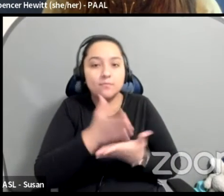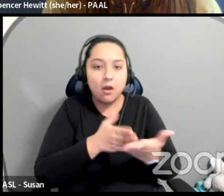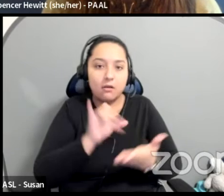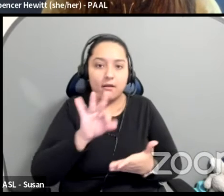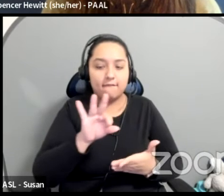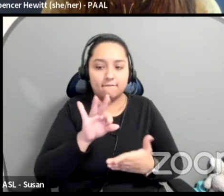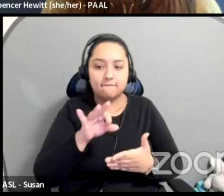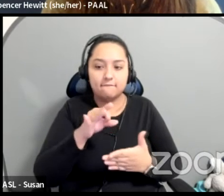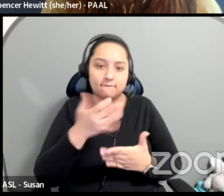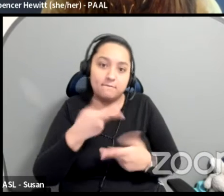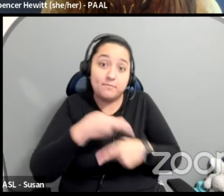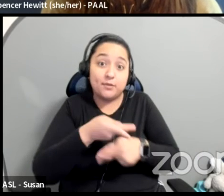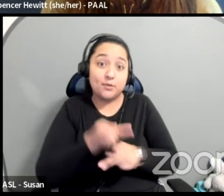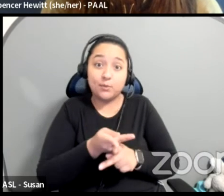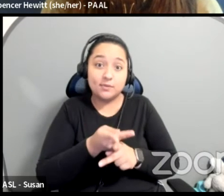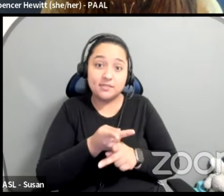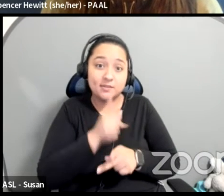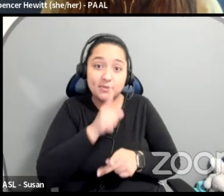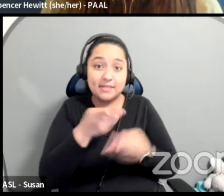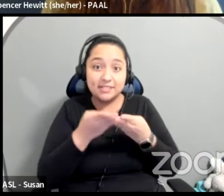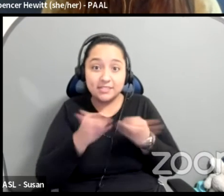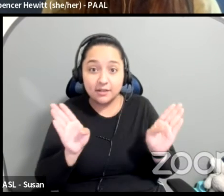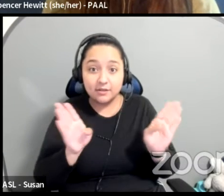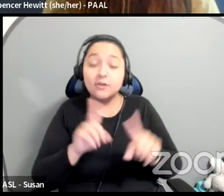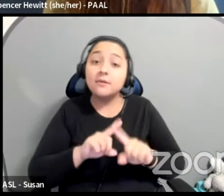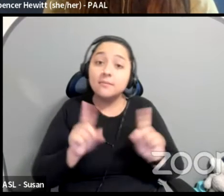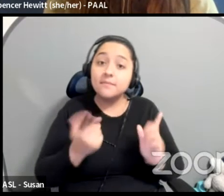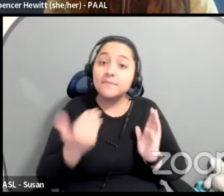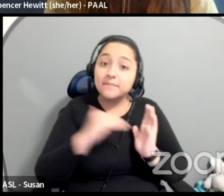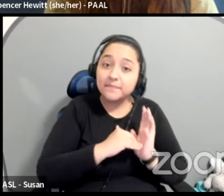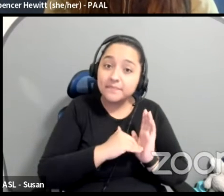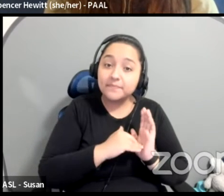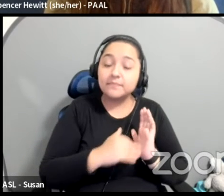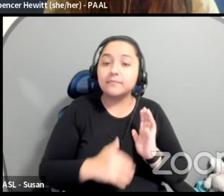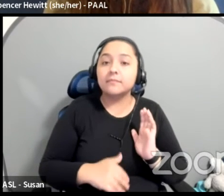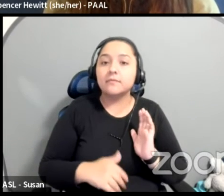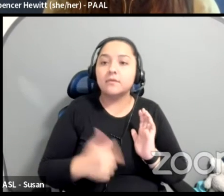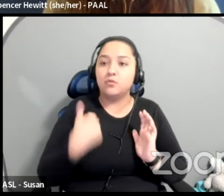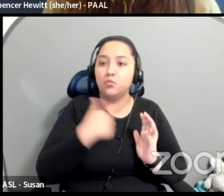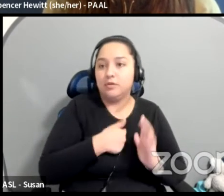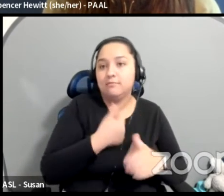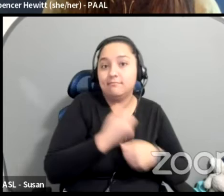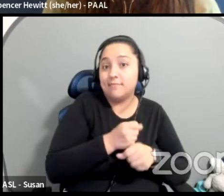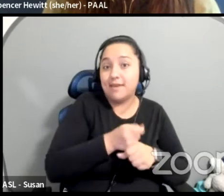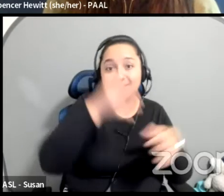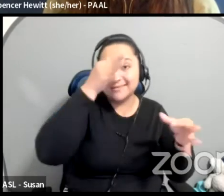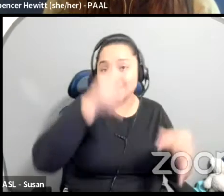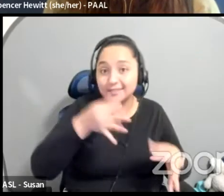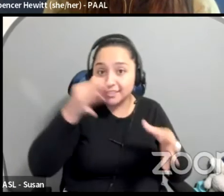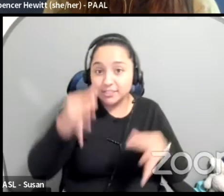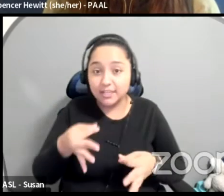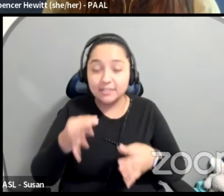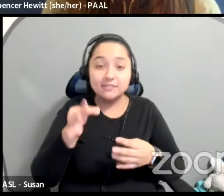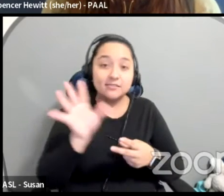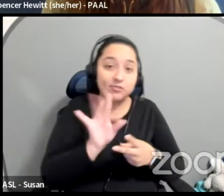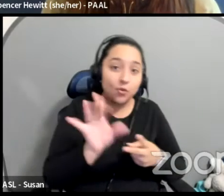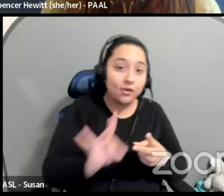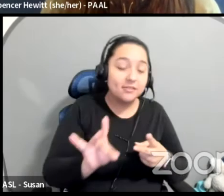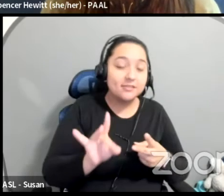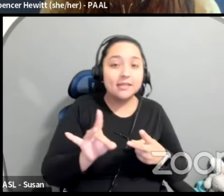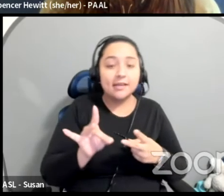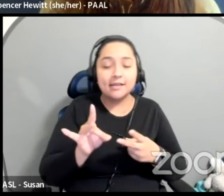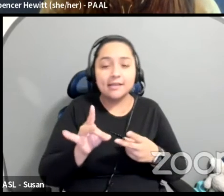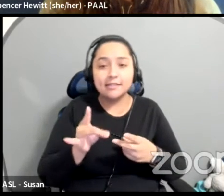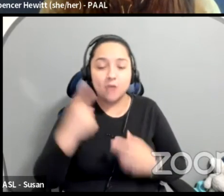Right. But once again, what I said before, we make these kinds of choices. We make these kinds of compromises all the time with shows,